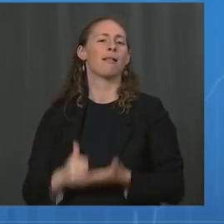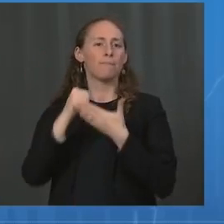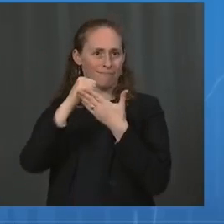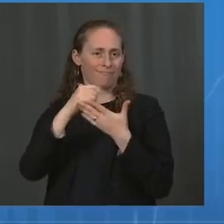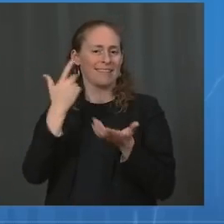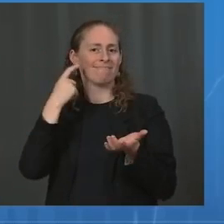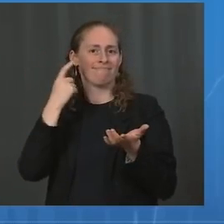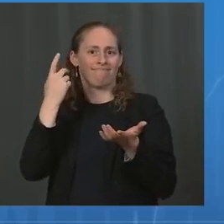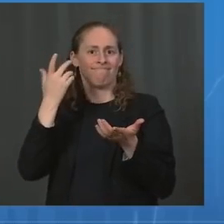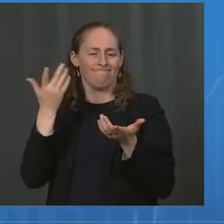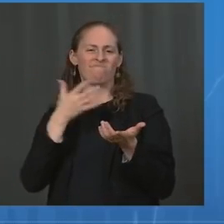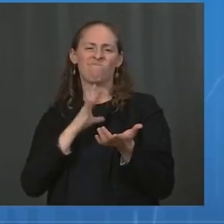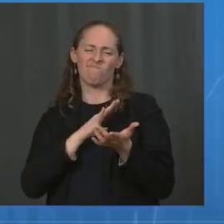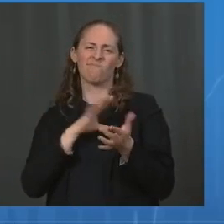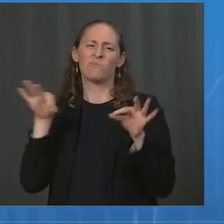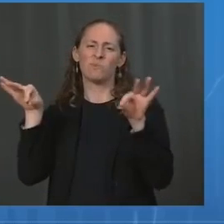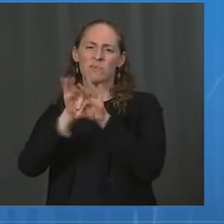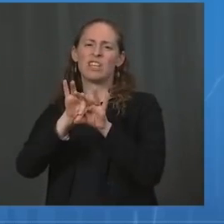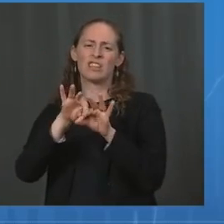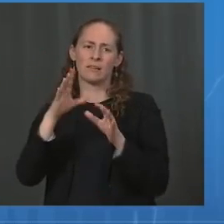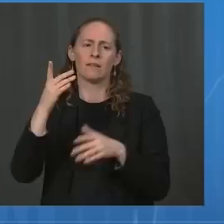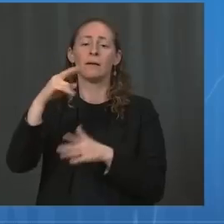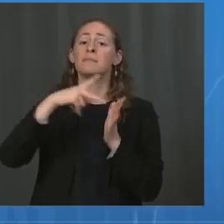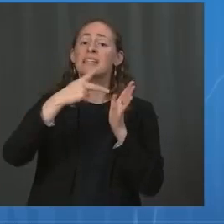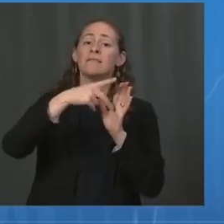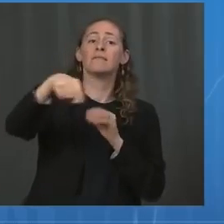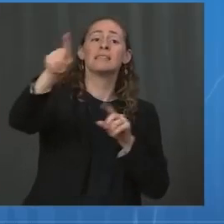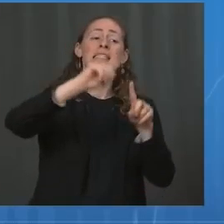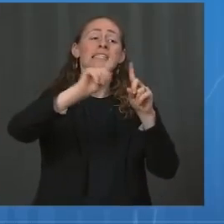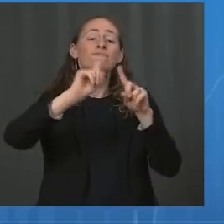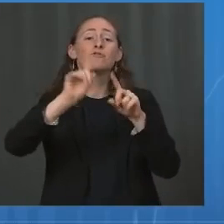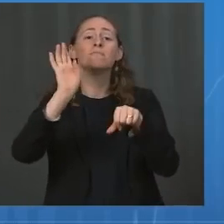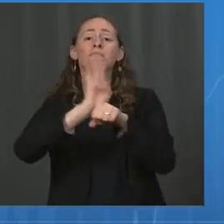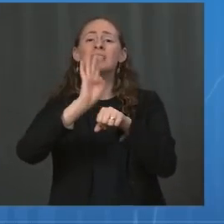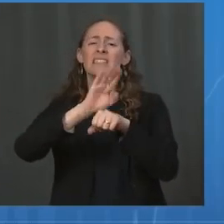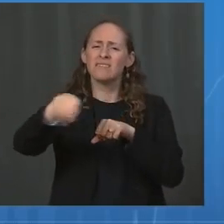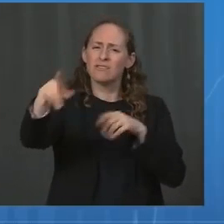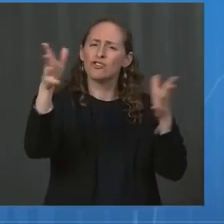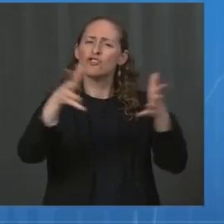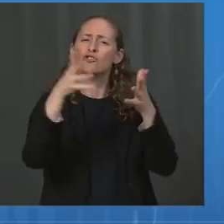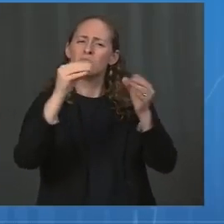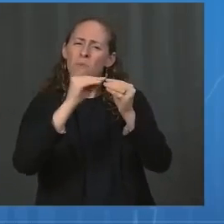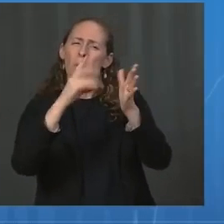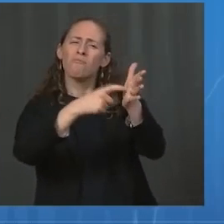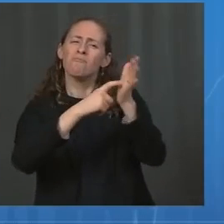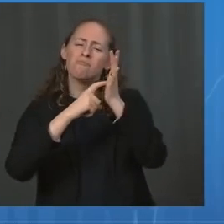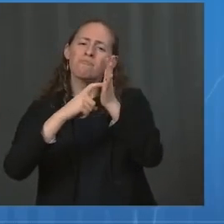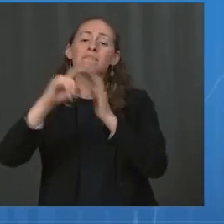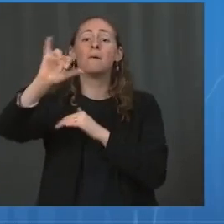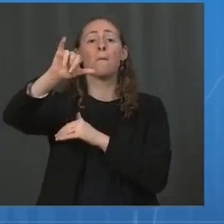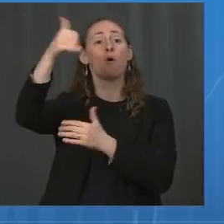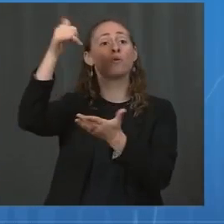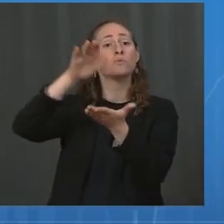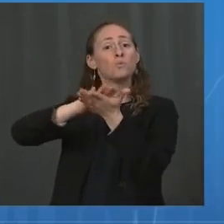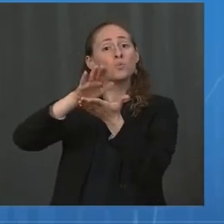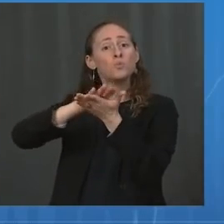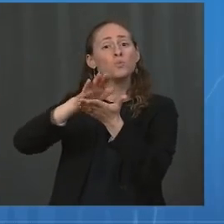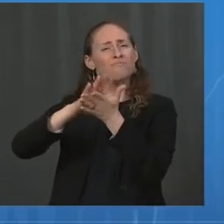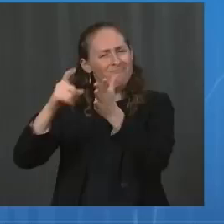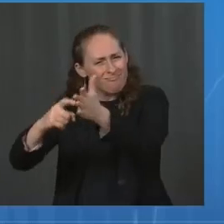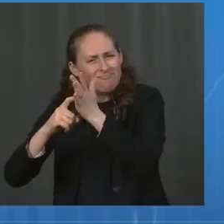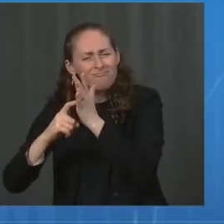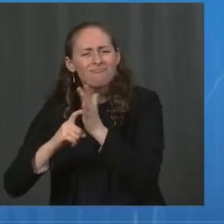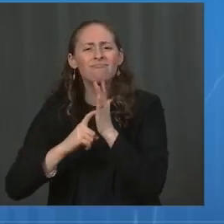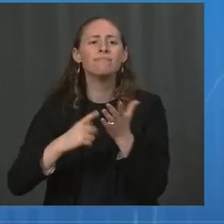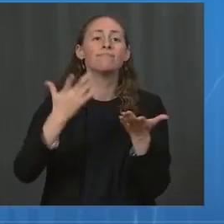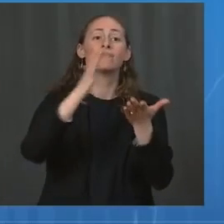businesses and other employers, including healthcare systems, school districts, colleges and universities to step